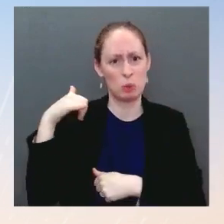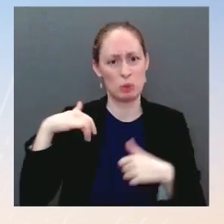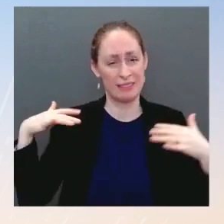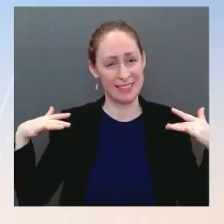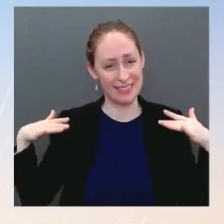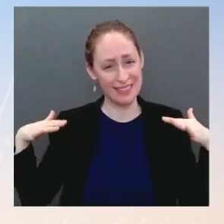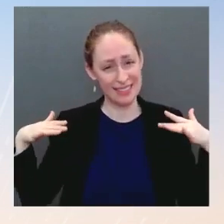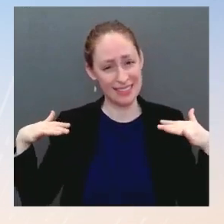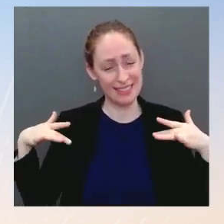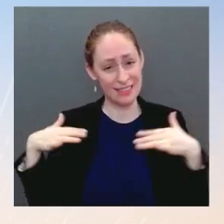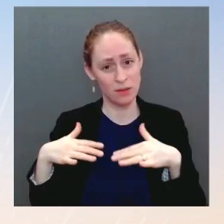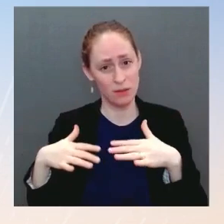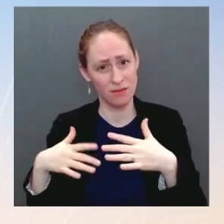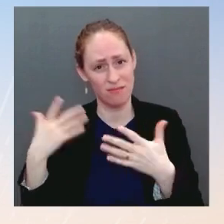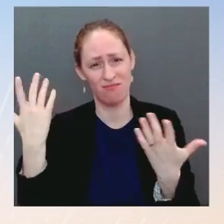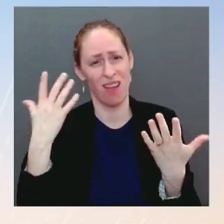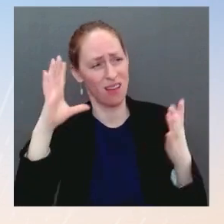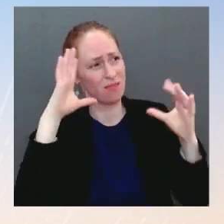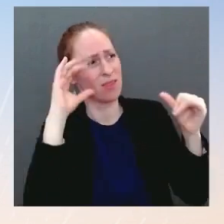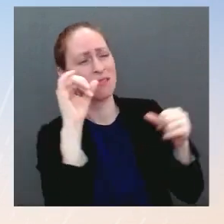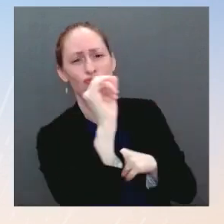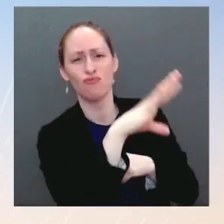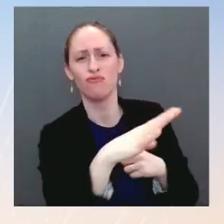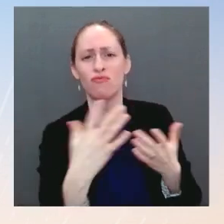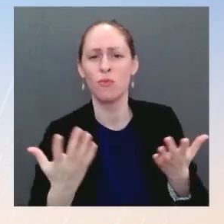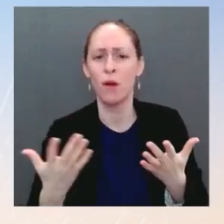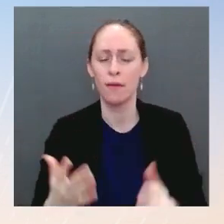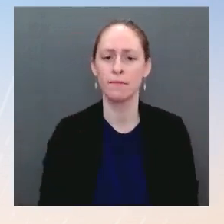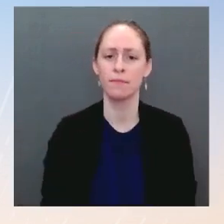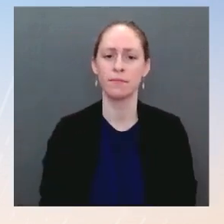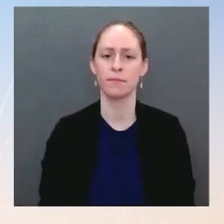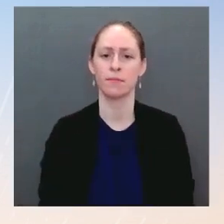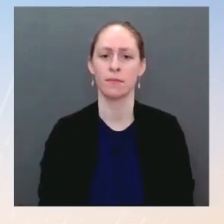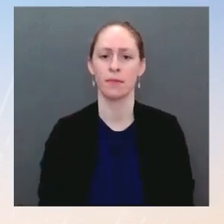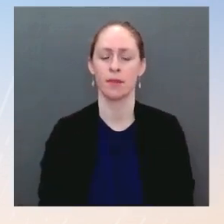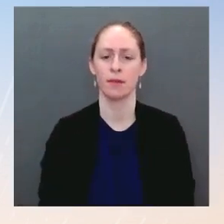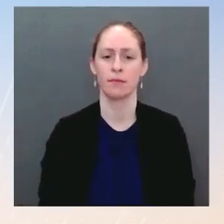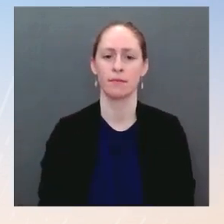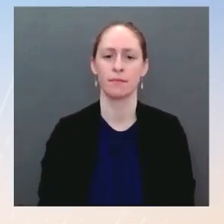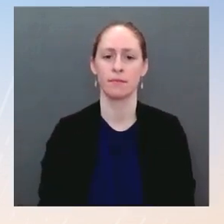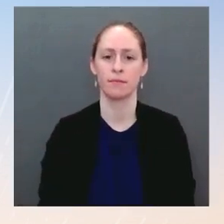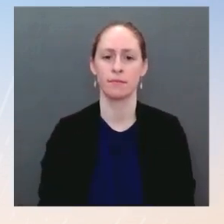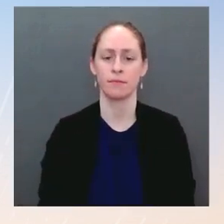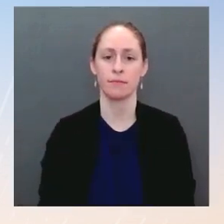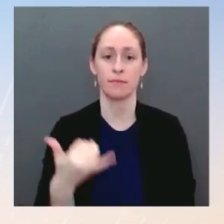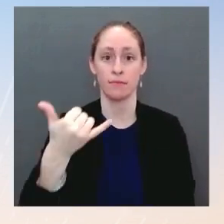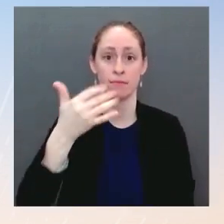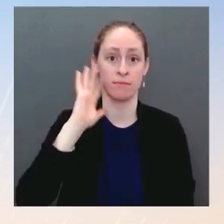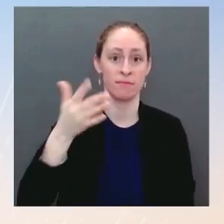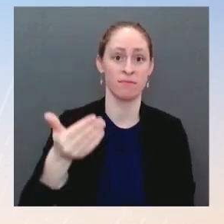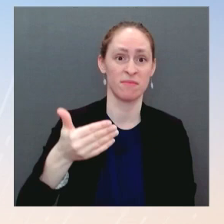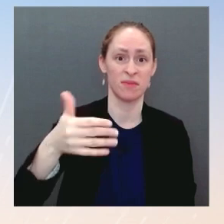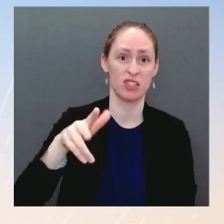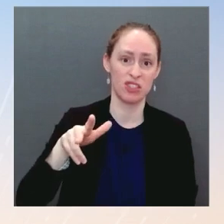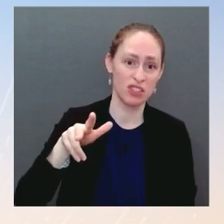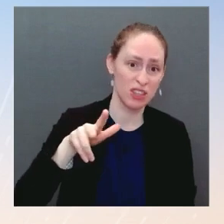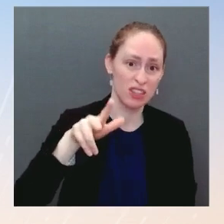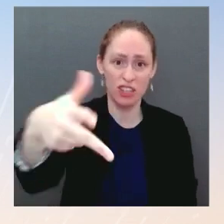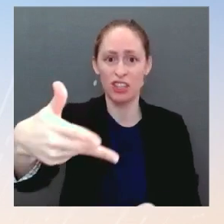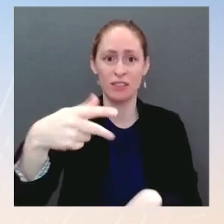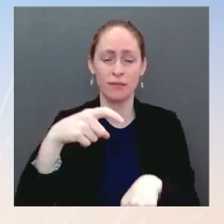This will be the third time the President and President Zelenskyy have spoken in just the last few weeks, since December.